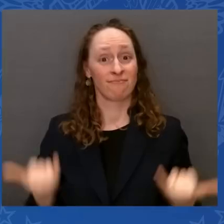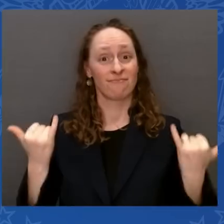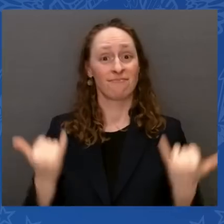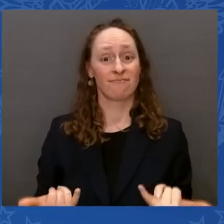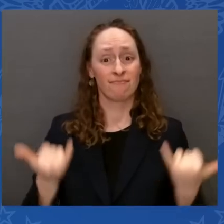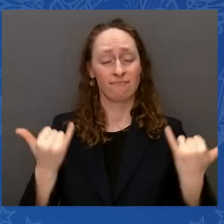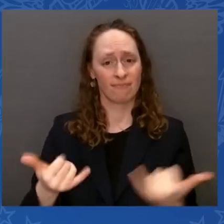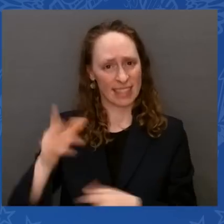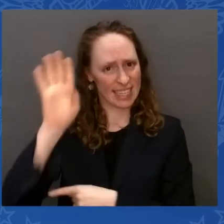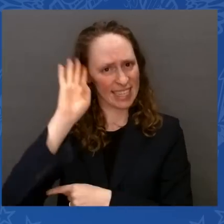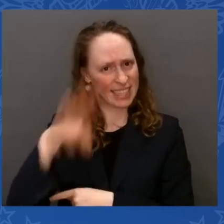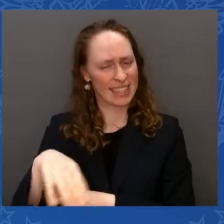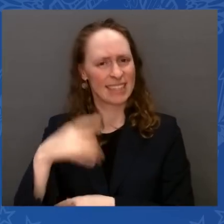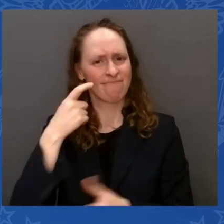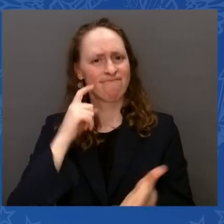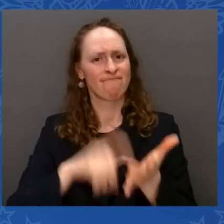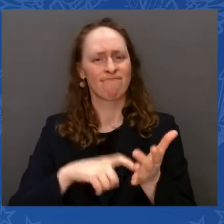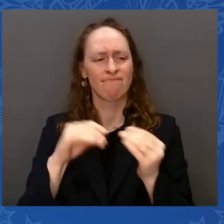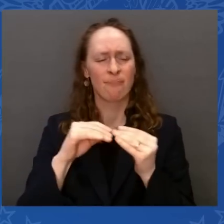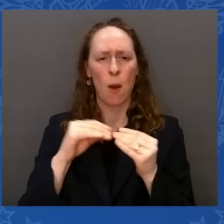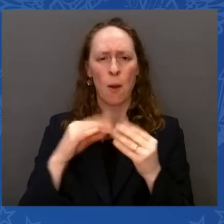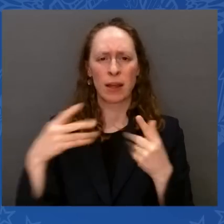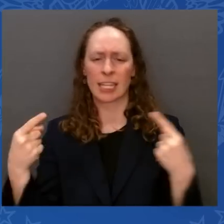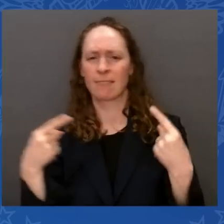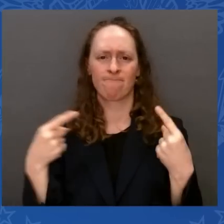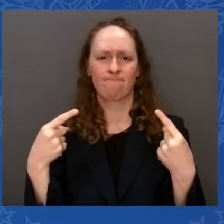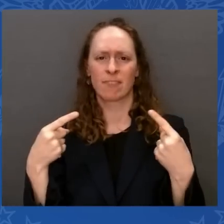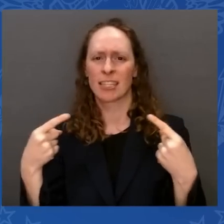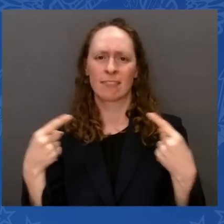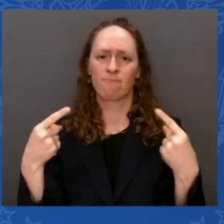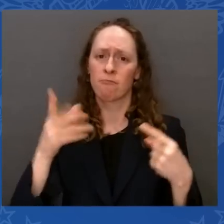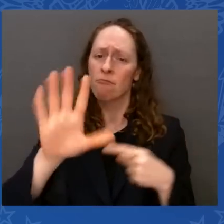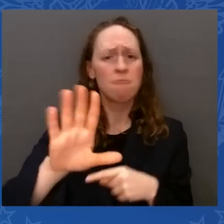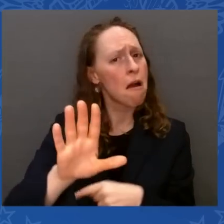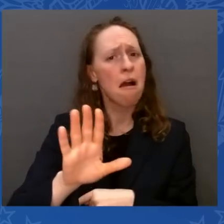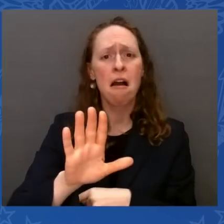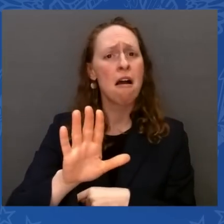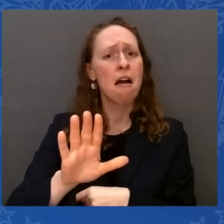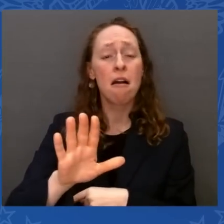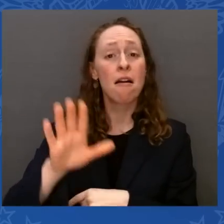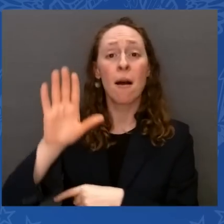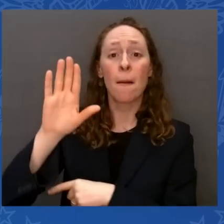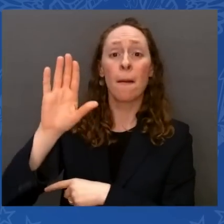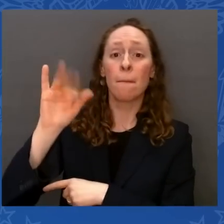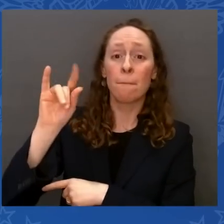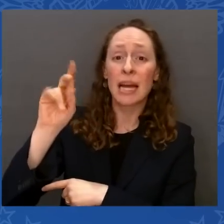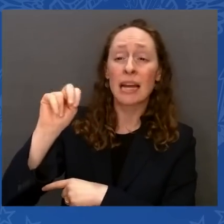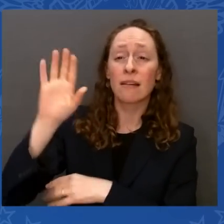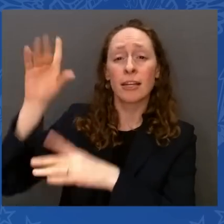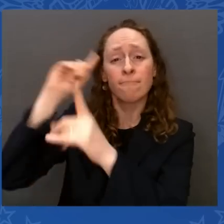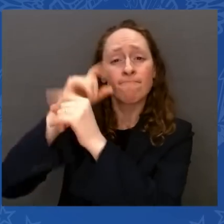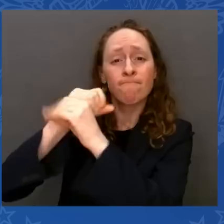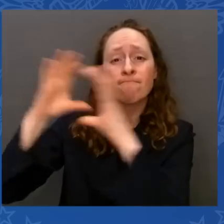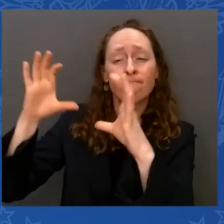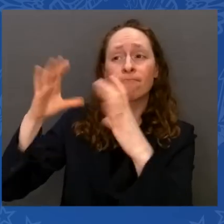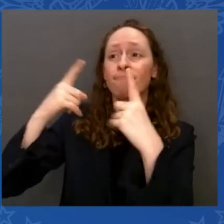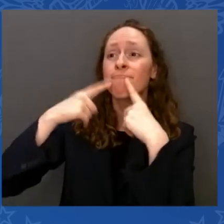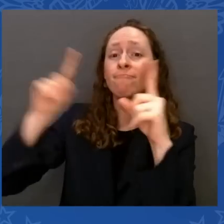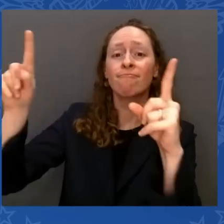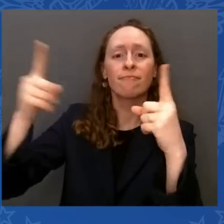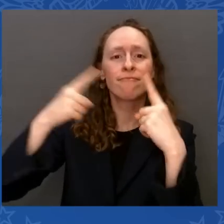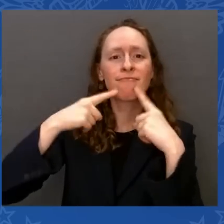phenomenal track record of accomplishment. The Biden economy has produced